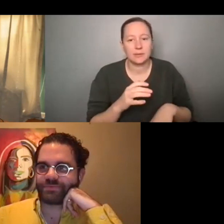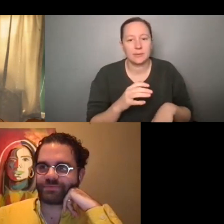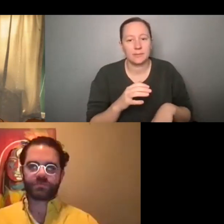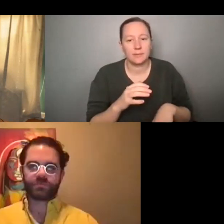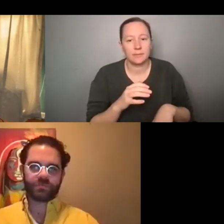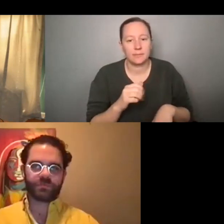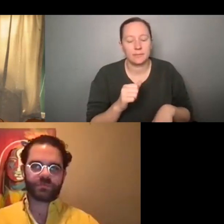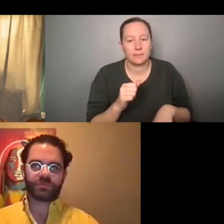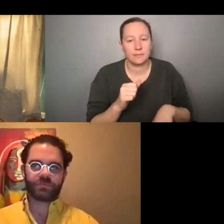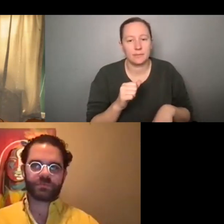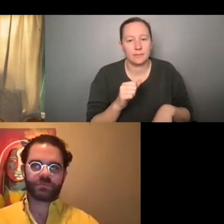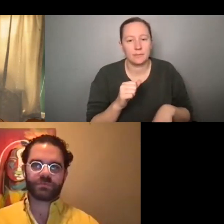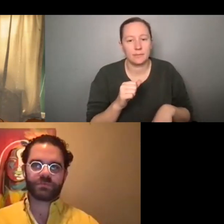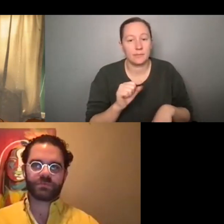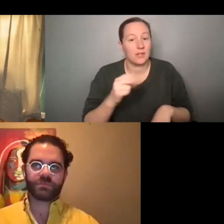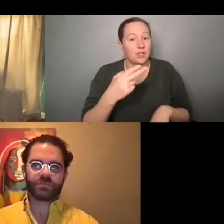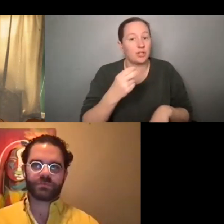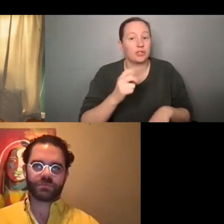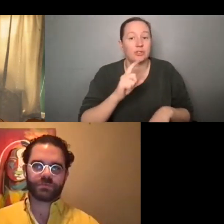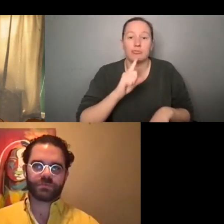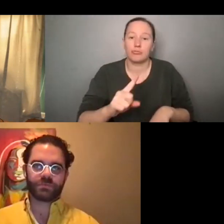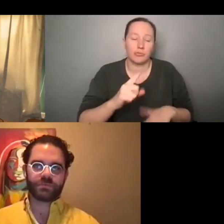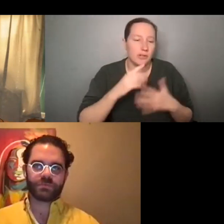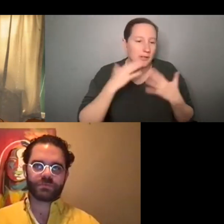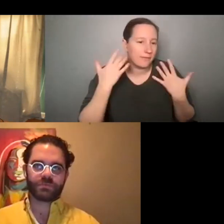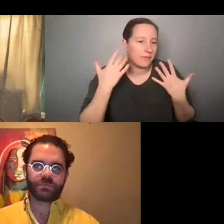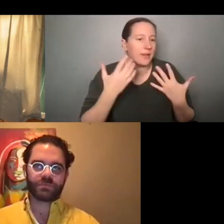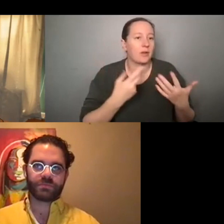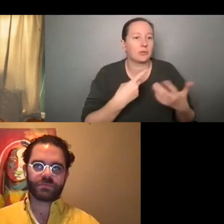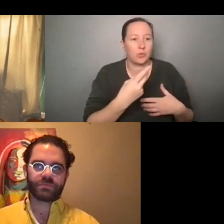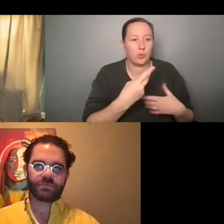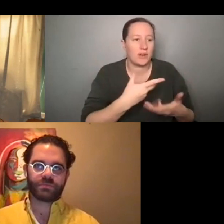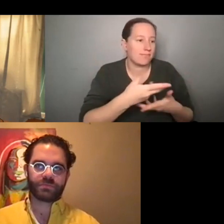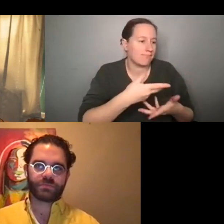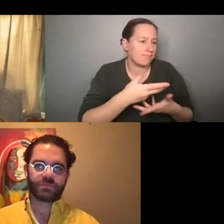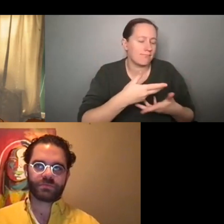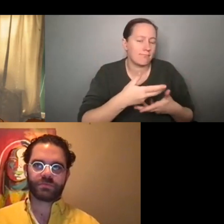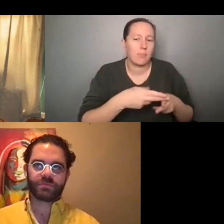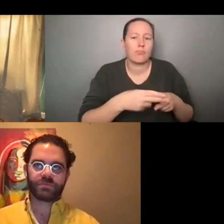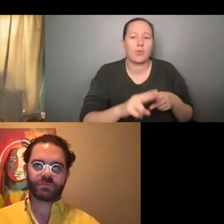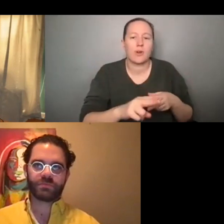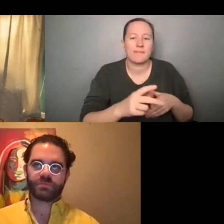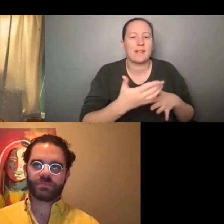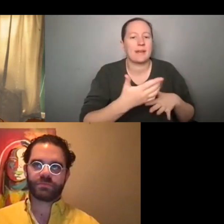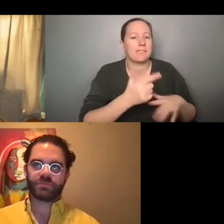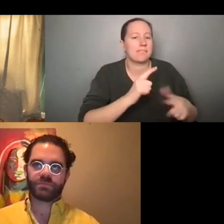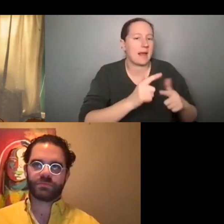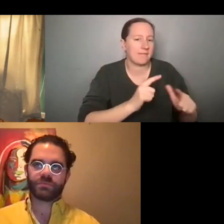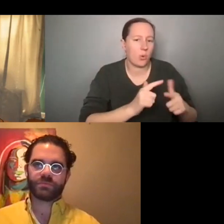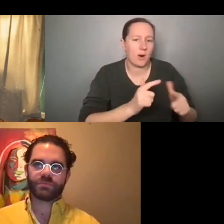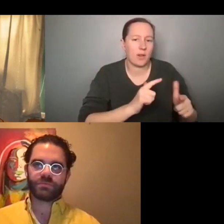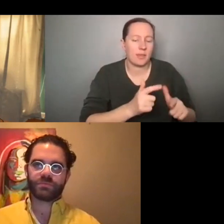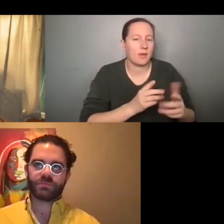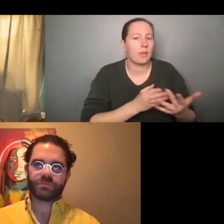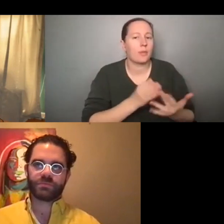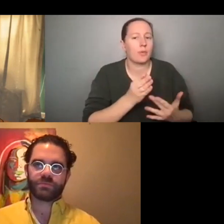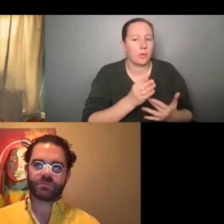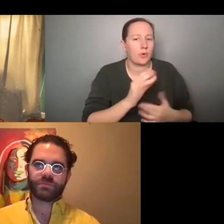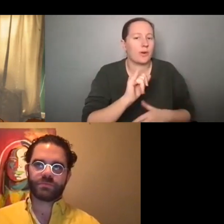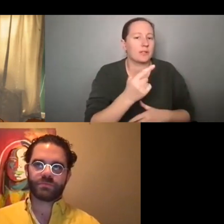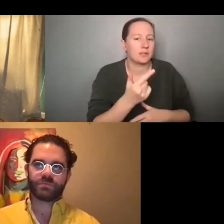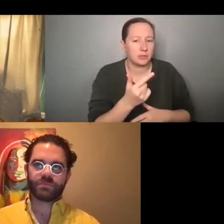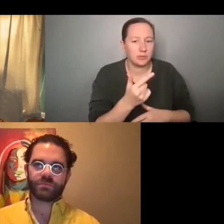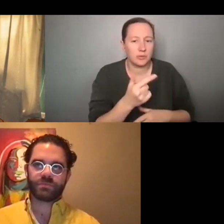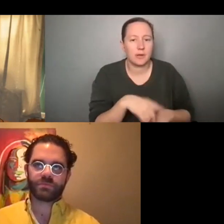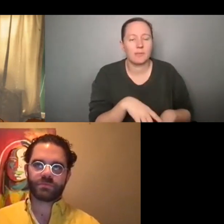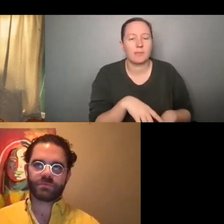and she was lovely. And so we talked, you know, briefly back and forth, just through IG Instagram.